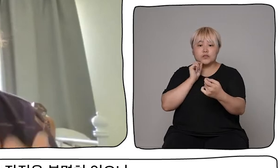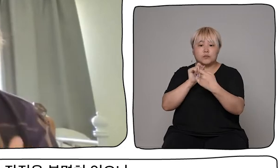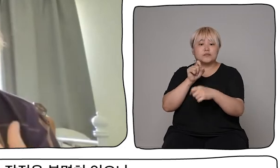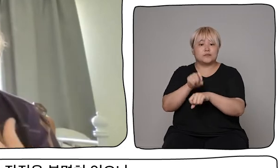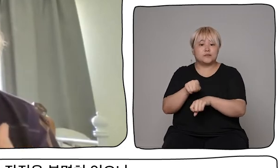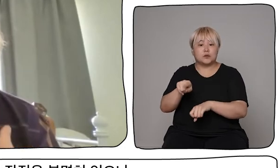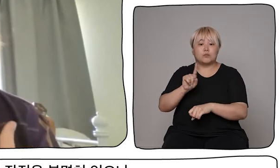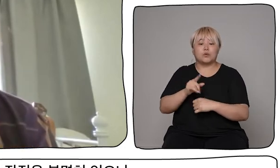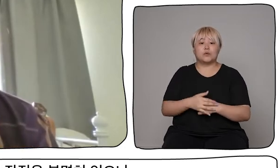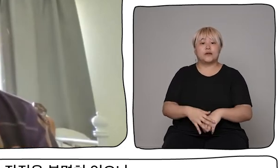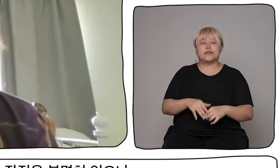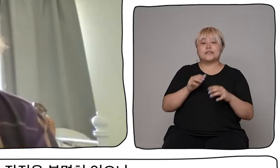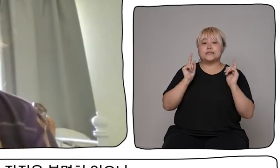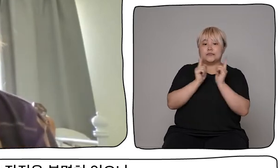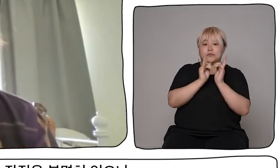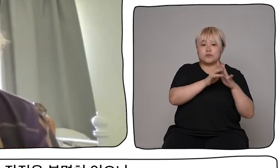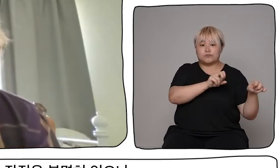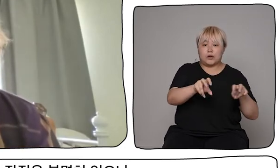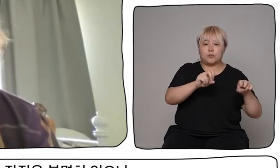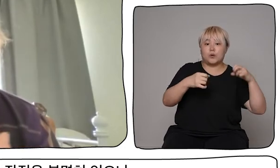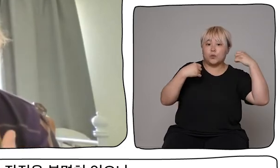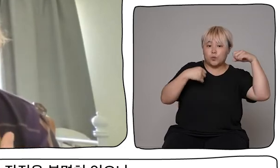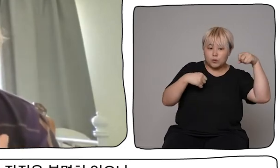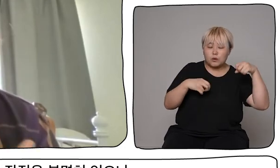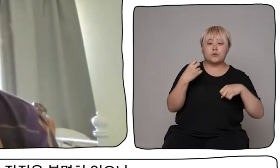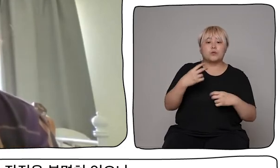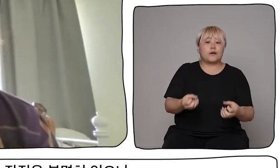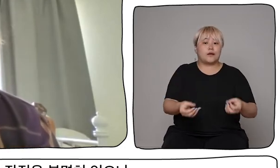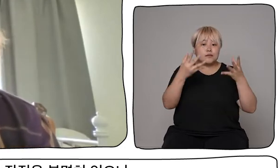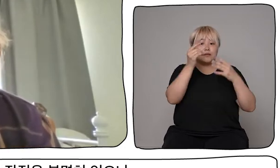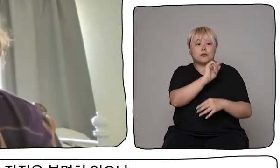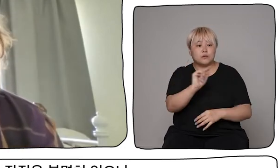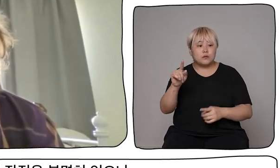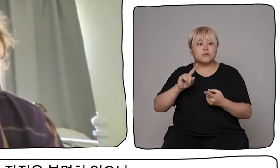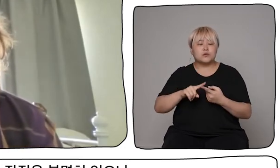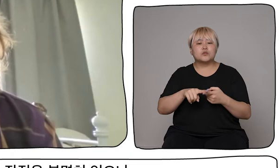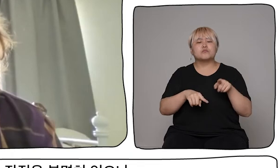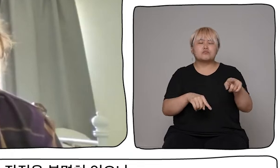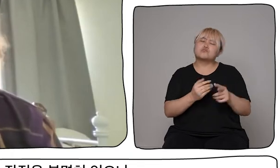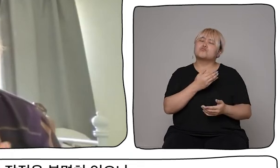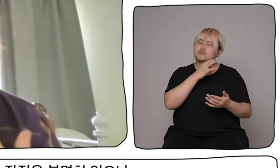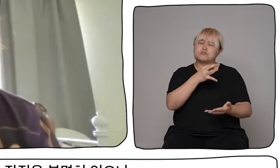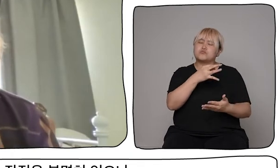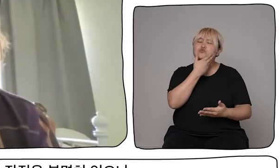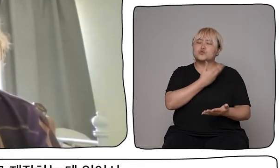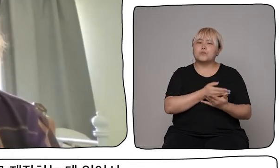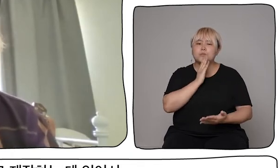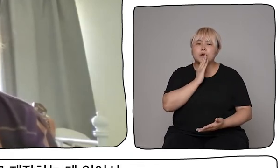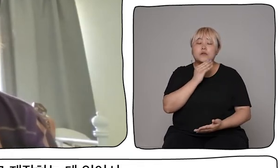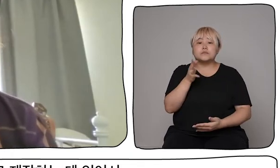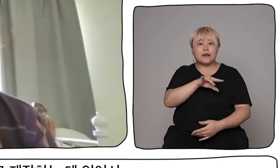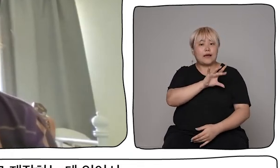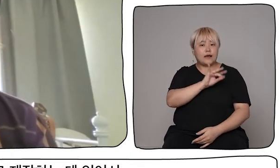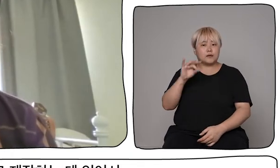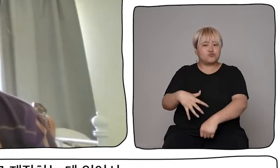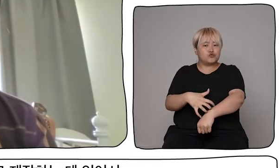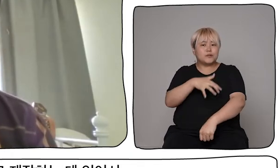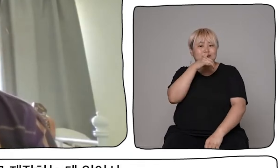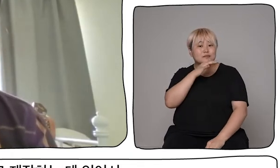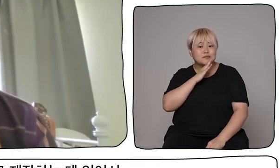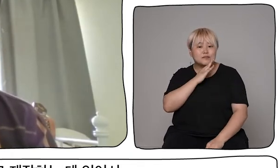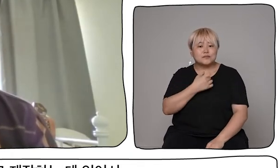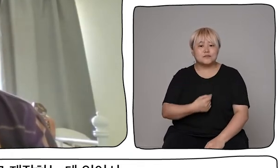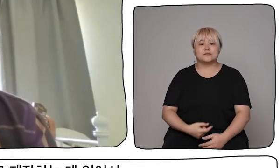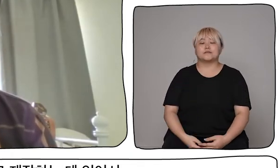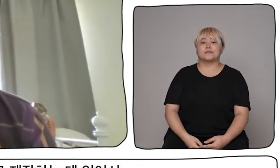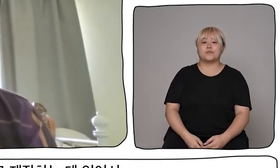events, though there is that lovely live quality about them, can be inconvenient and can be difficult for people to attend,